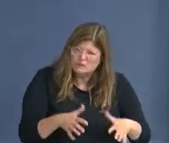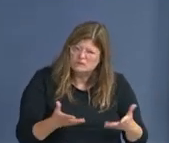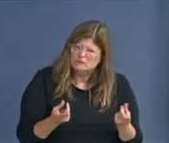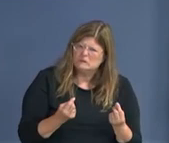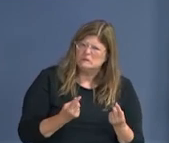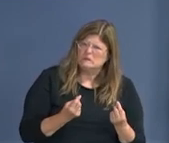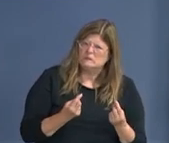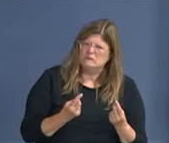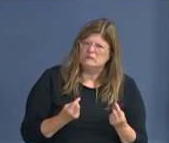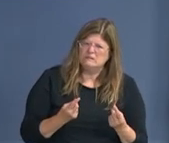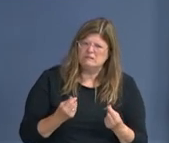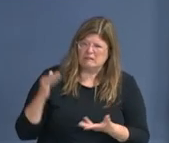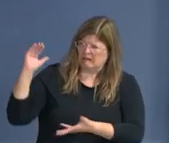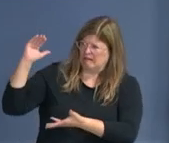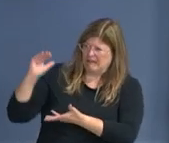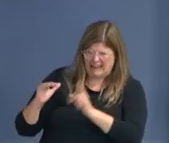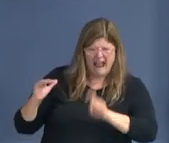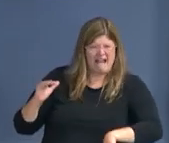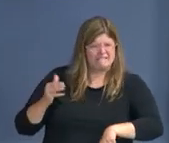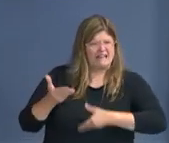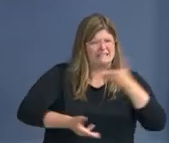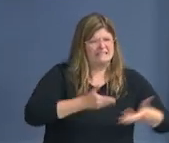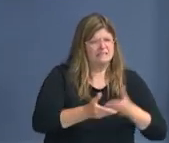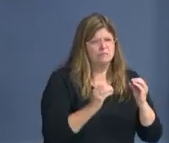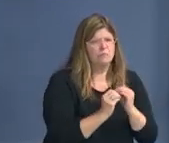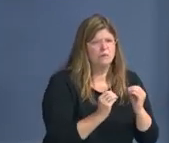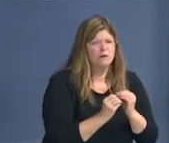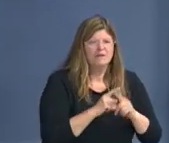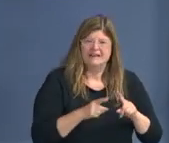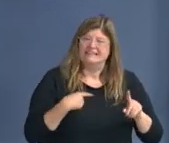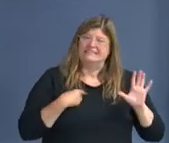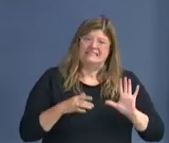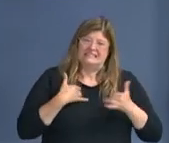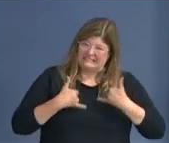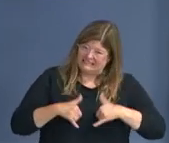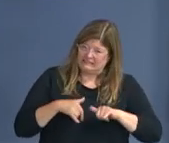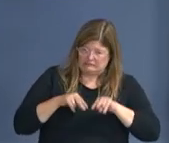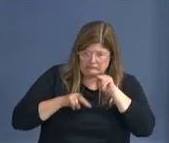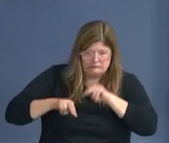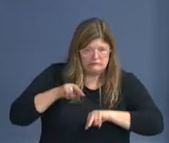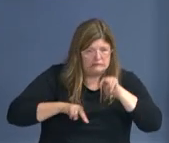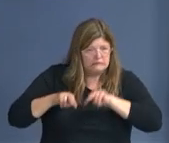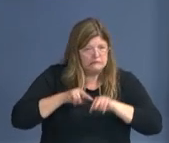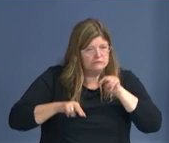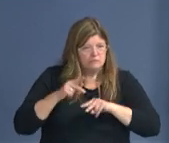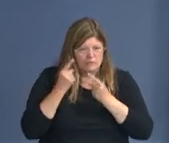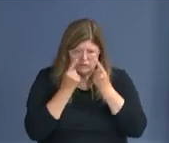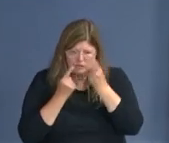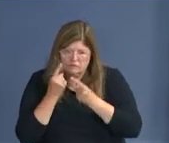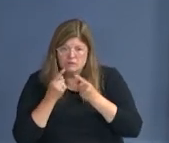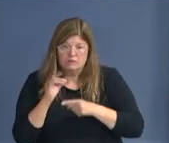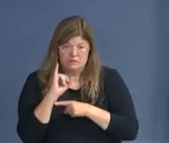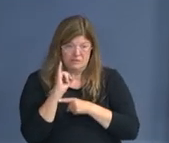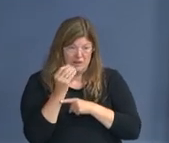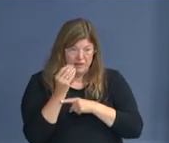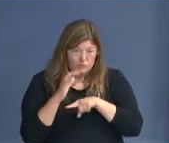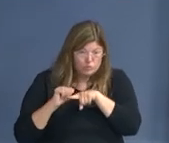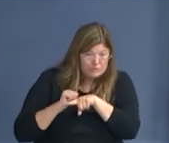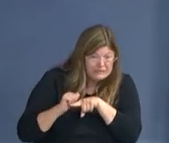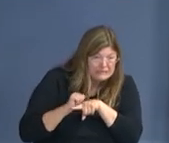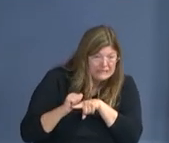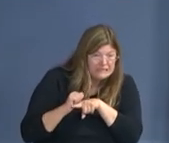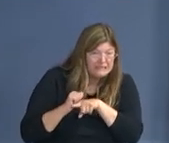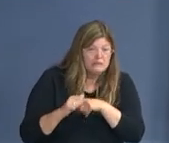job training. That includes all of our intervention efforts. That includes recreation.